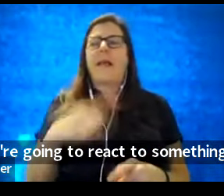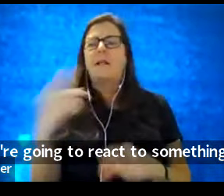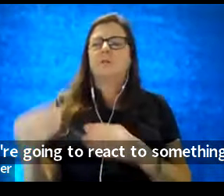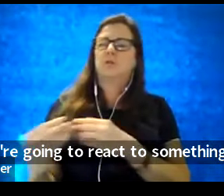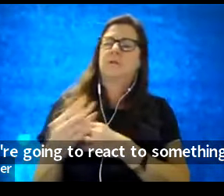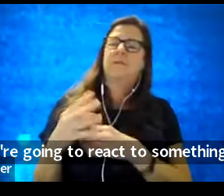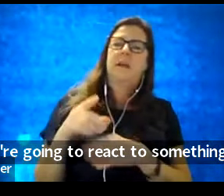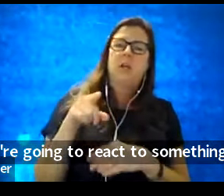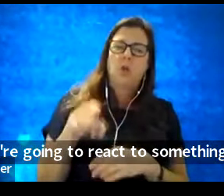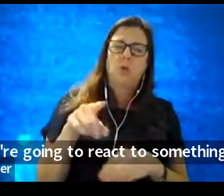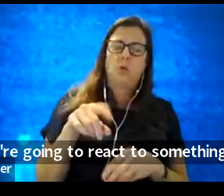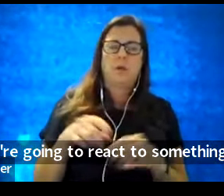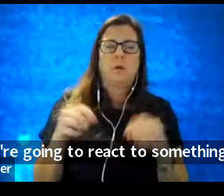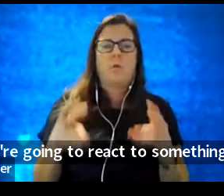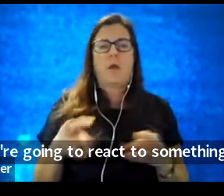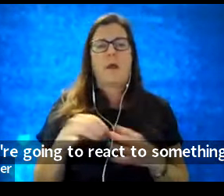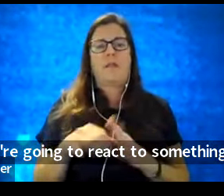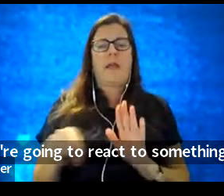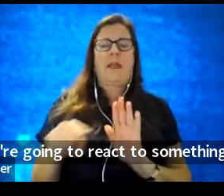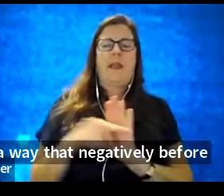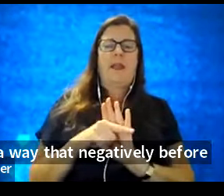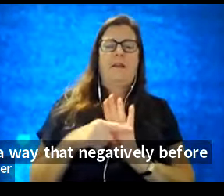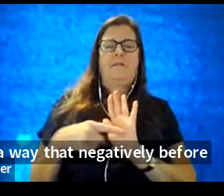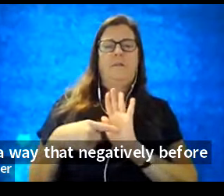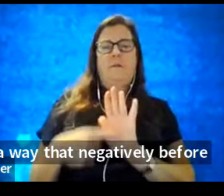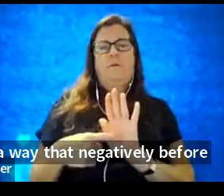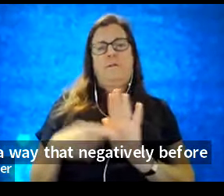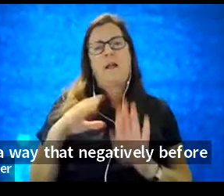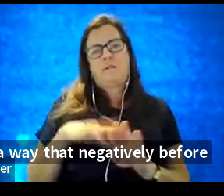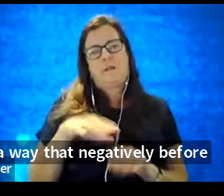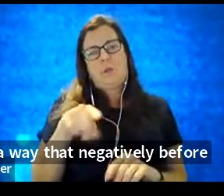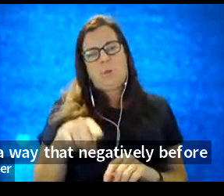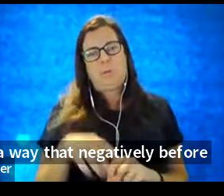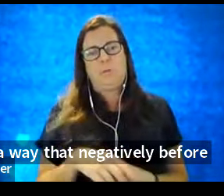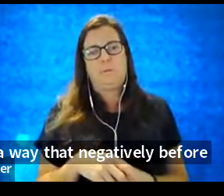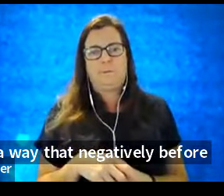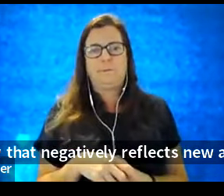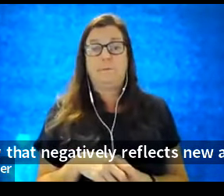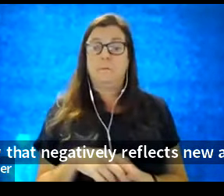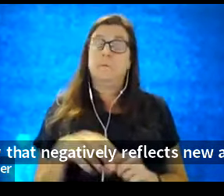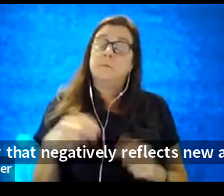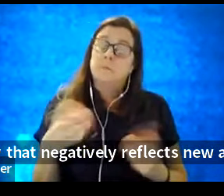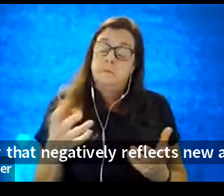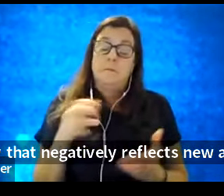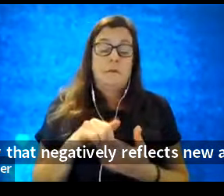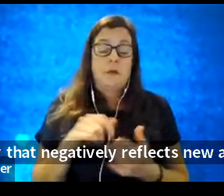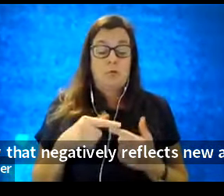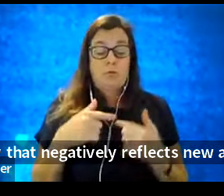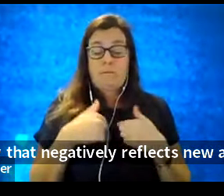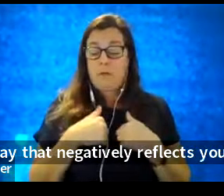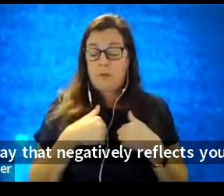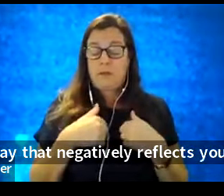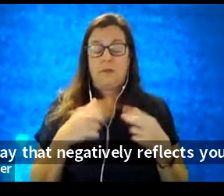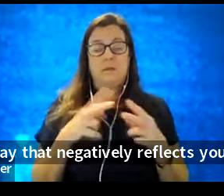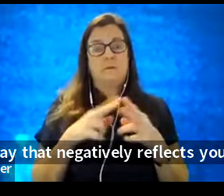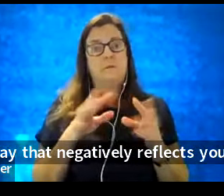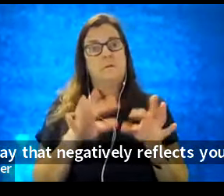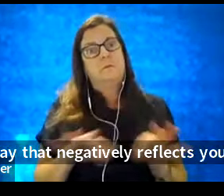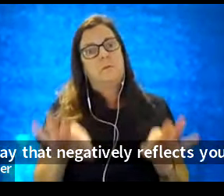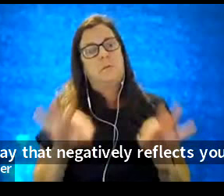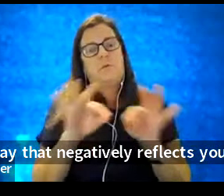you in a way that negatively reflects you. And so that to me is super important.